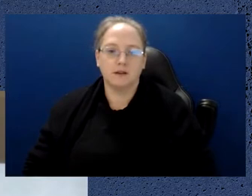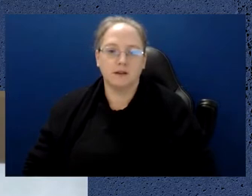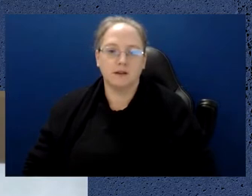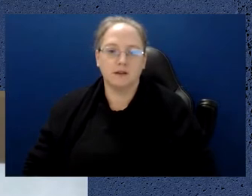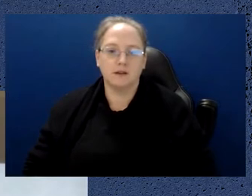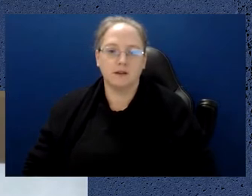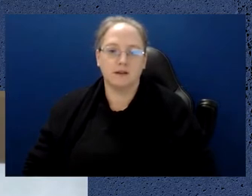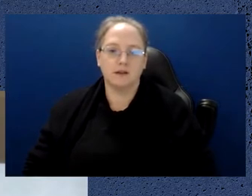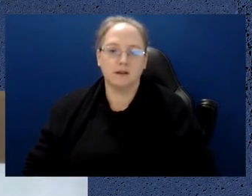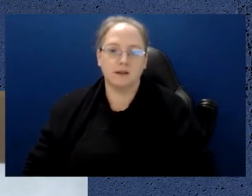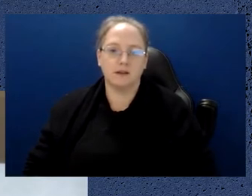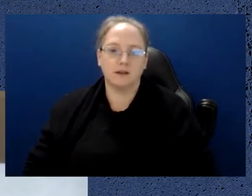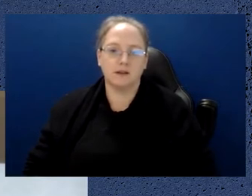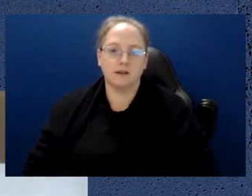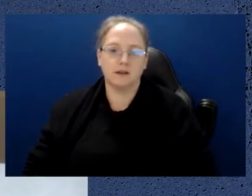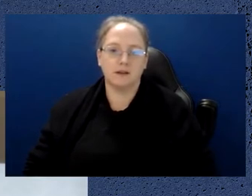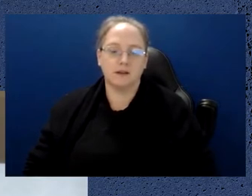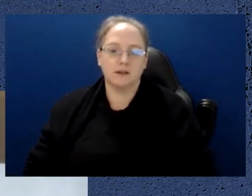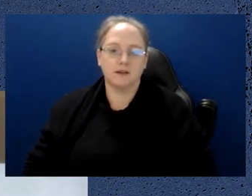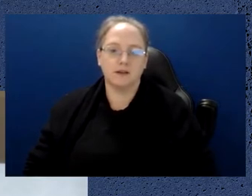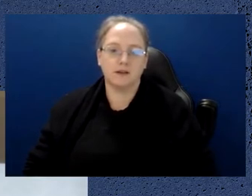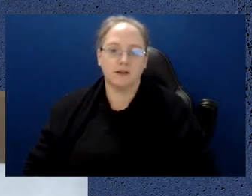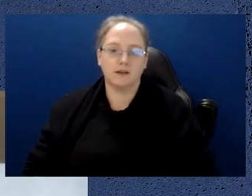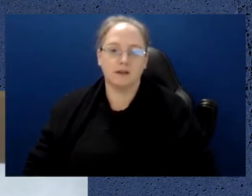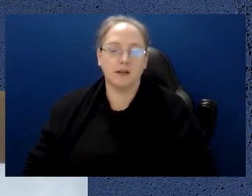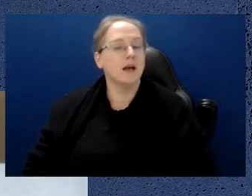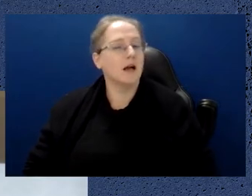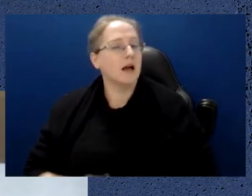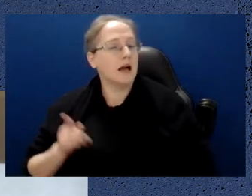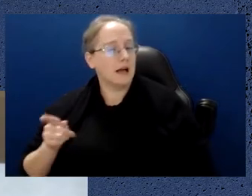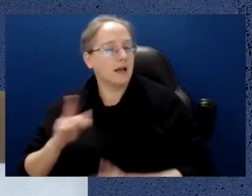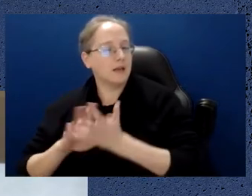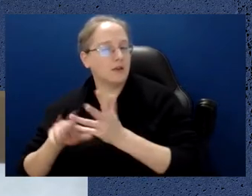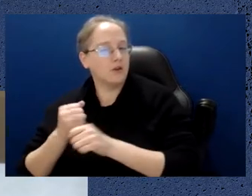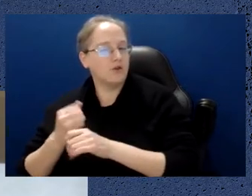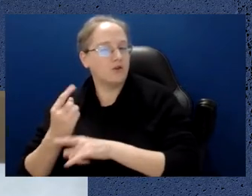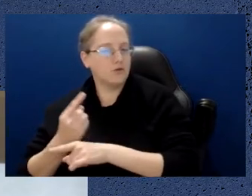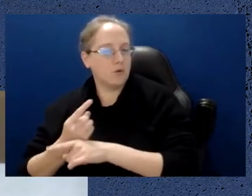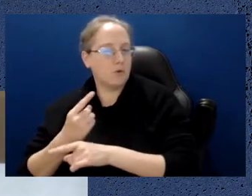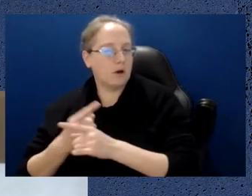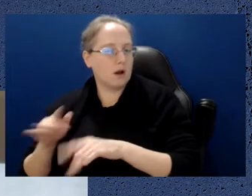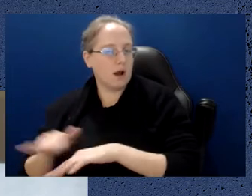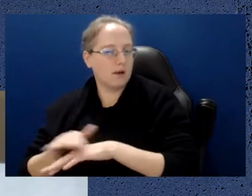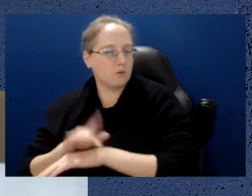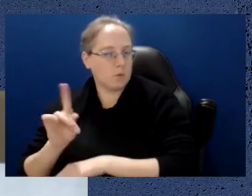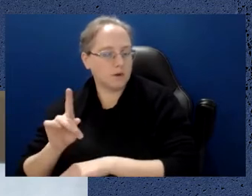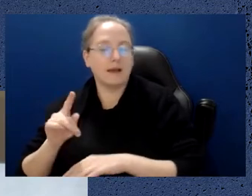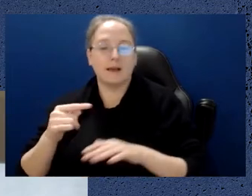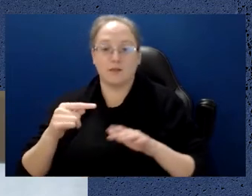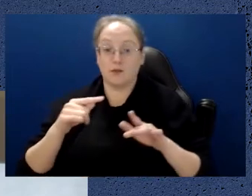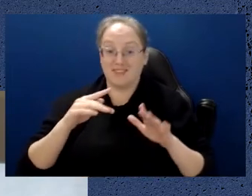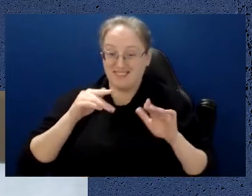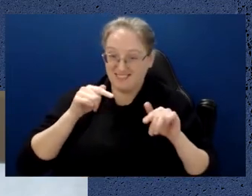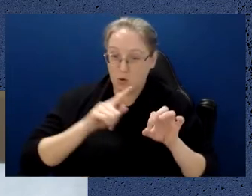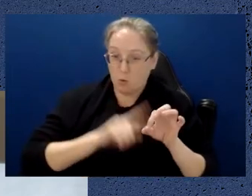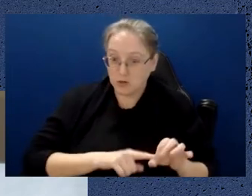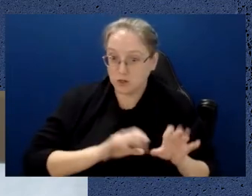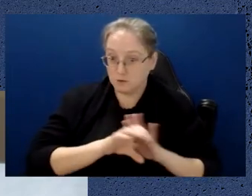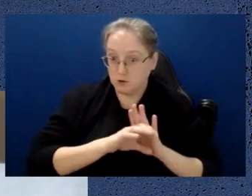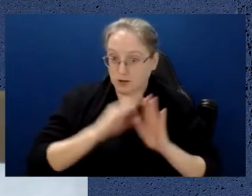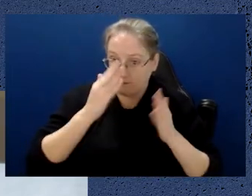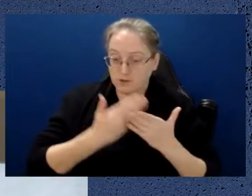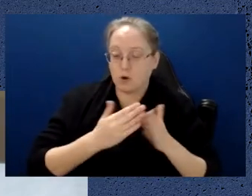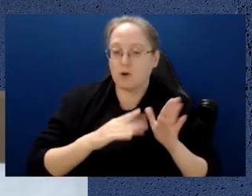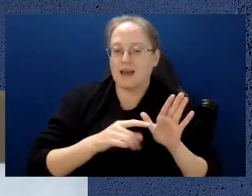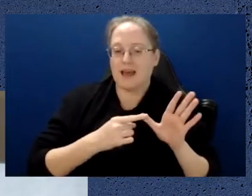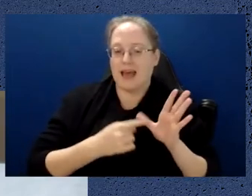One of the things that was tacit in the points that Hugh made is that we're talking about atoms.